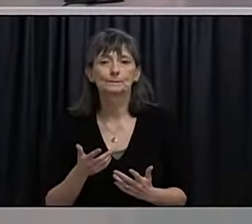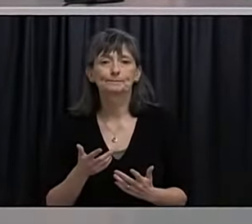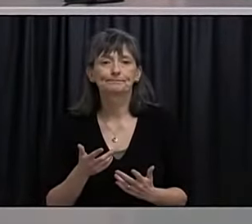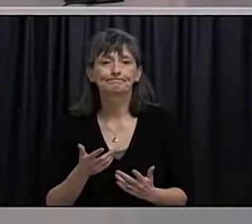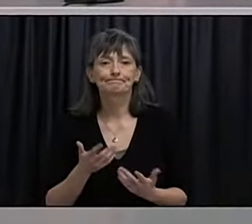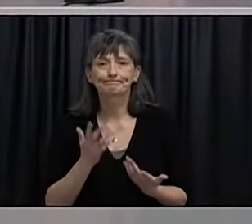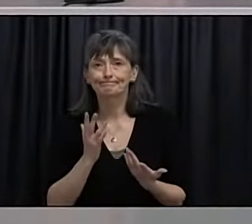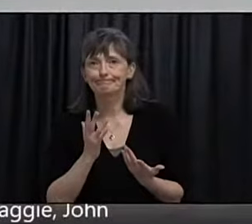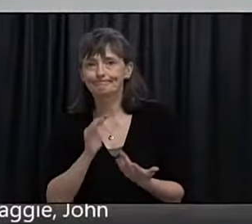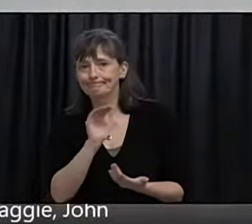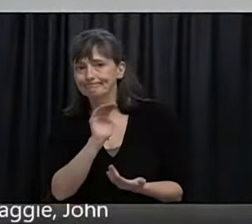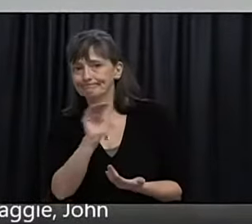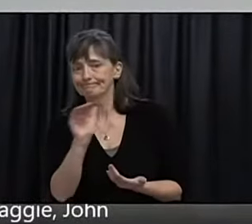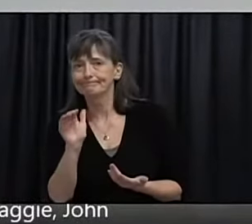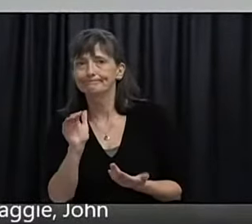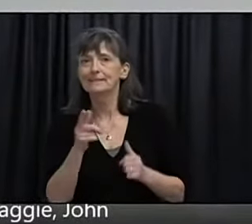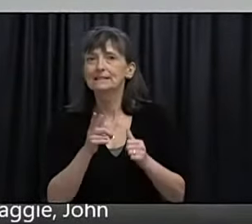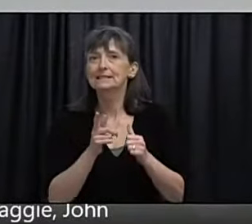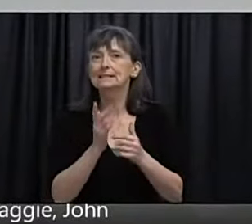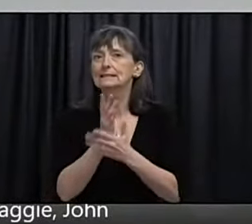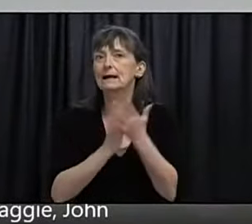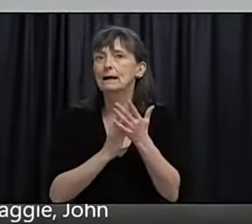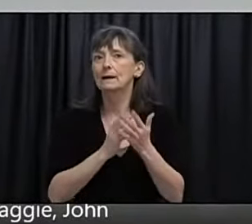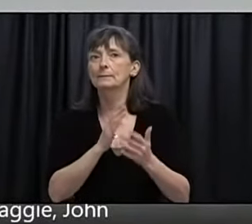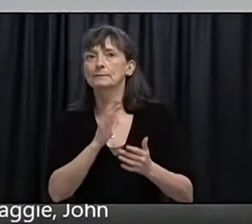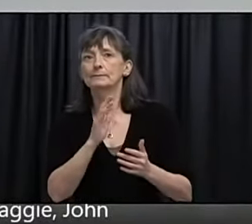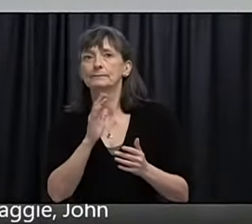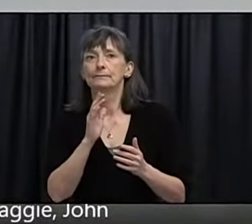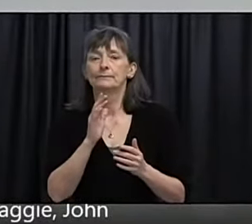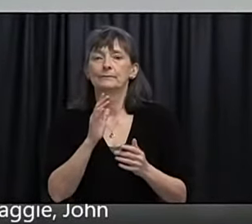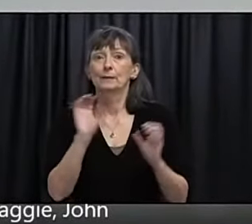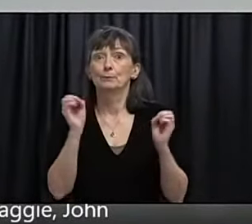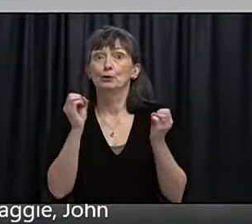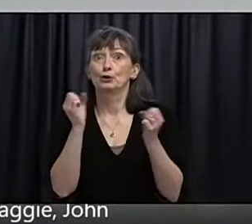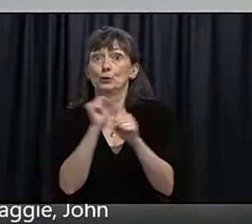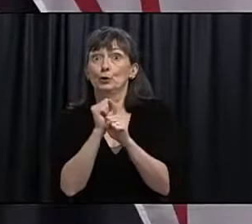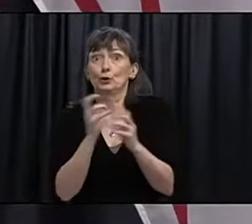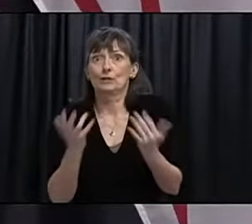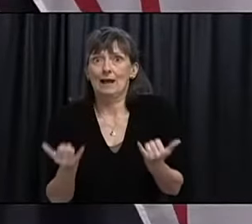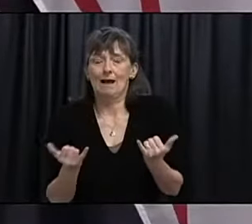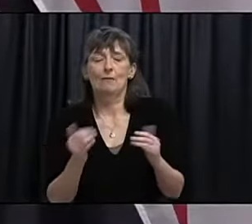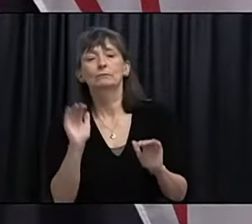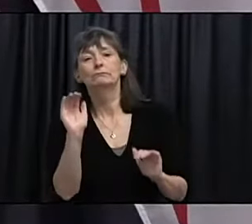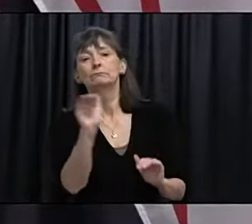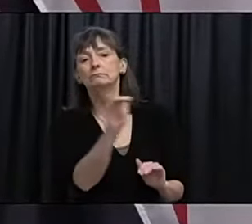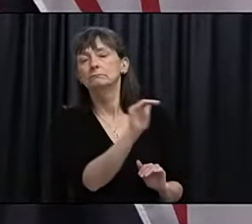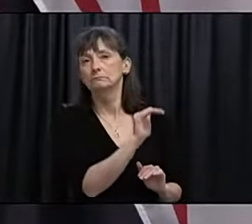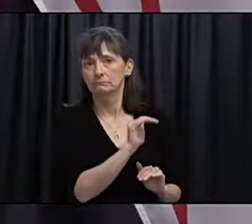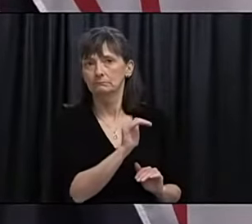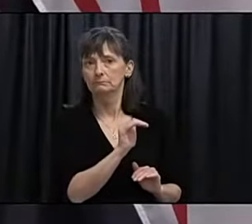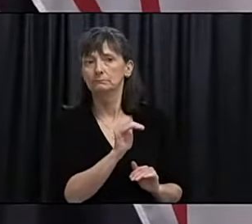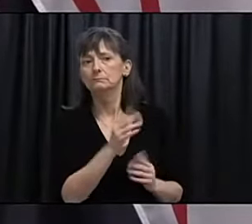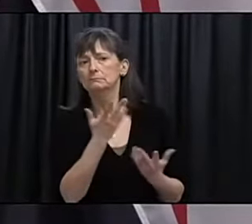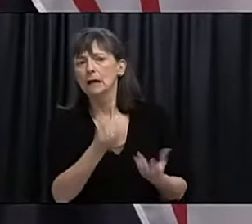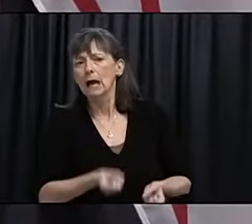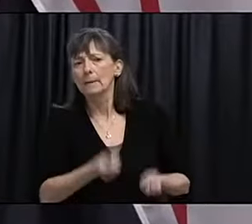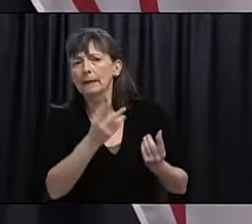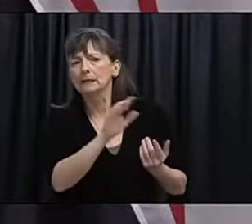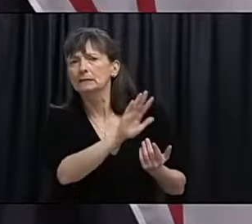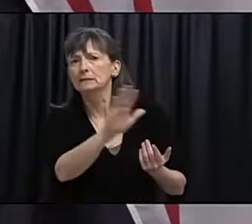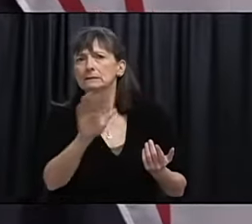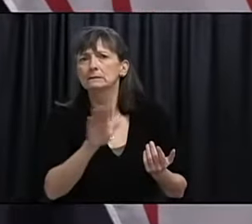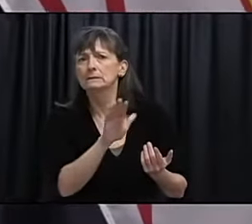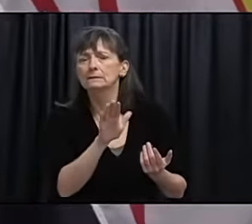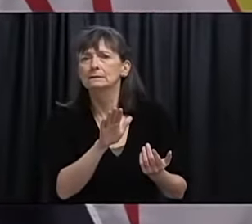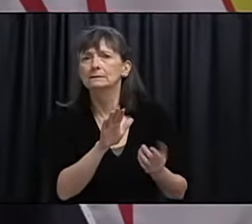first responders right now. And and certainly we know the number of first responders that we have in the province